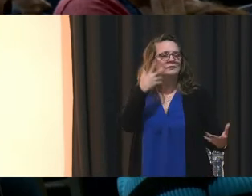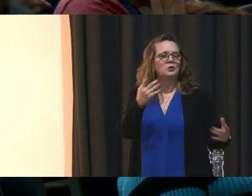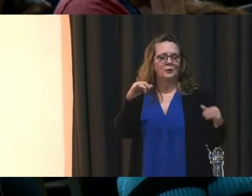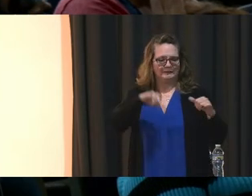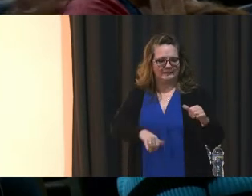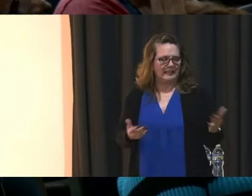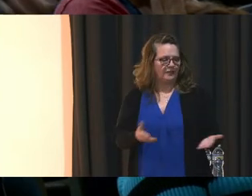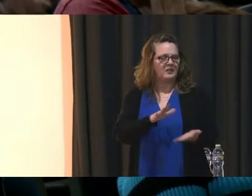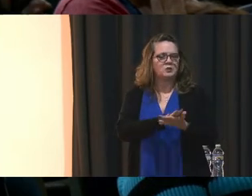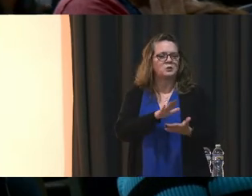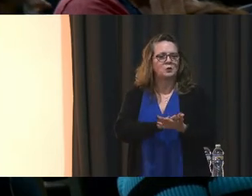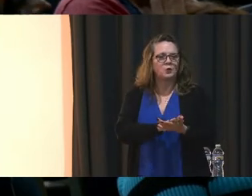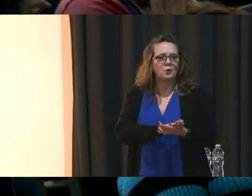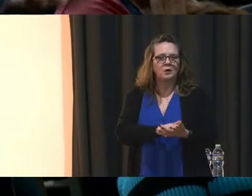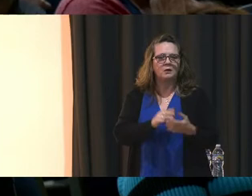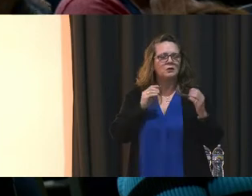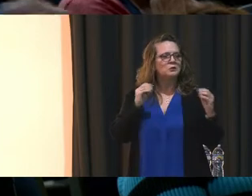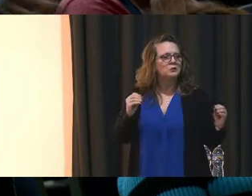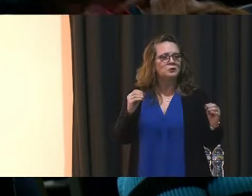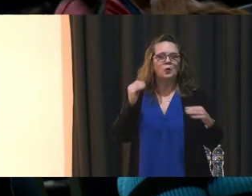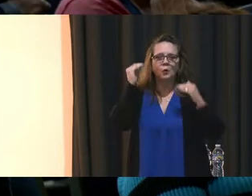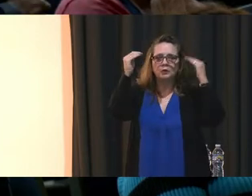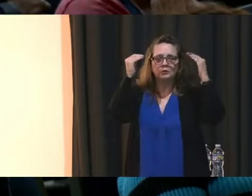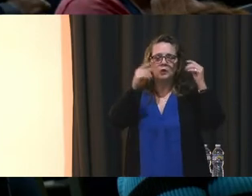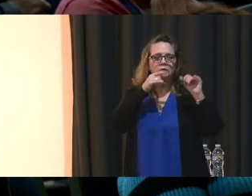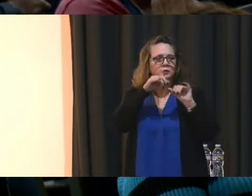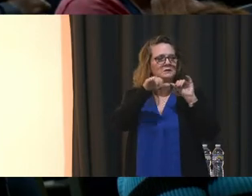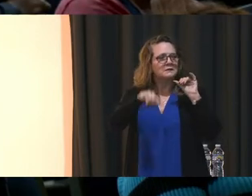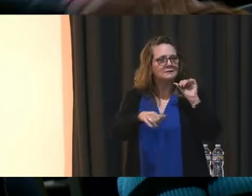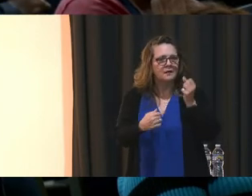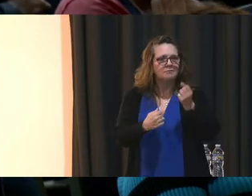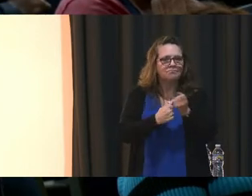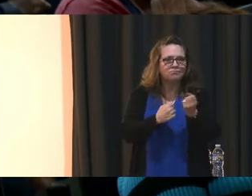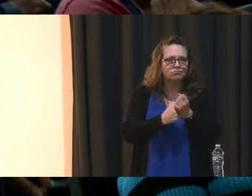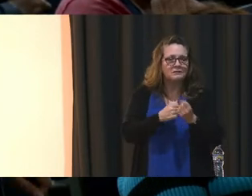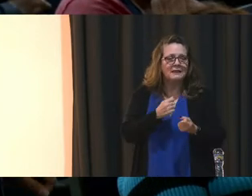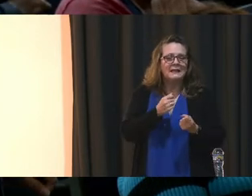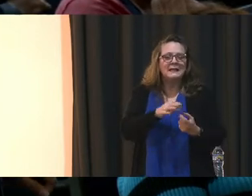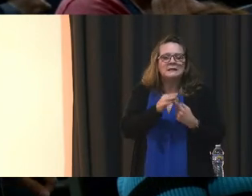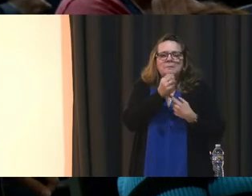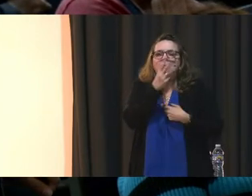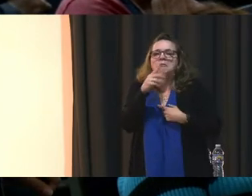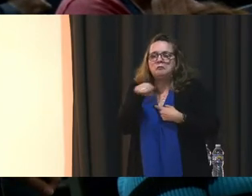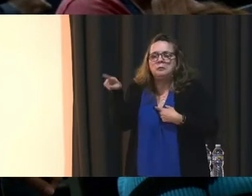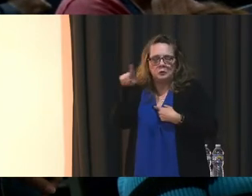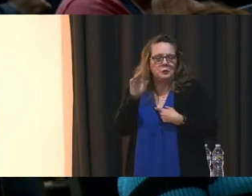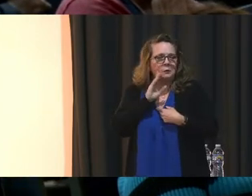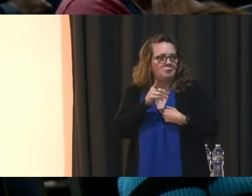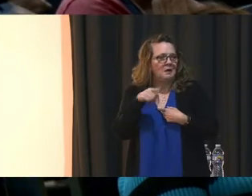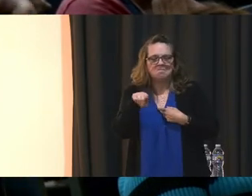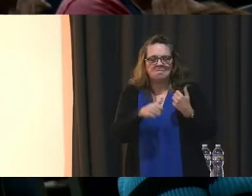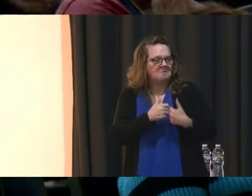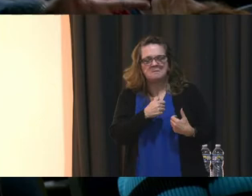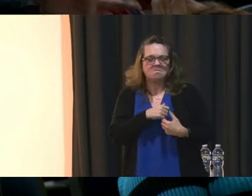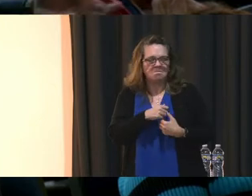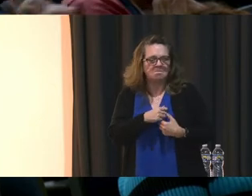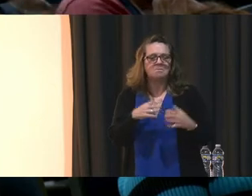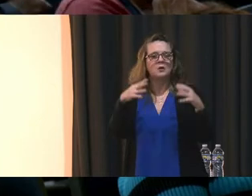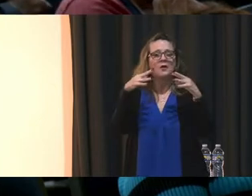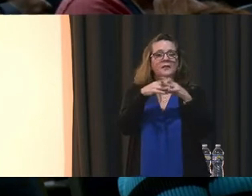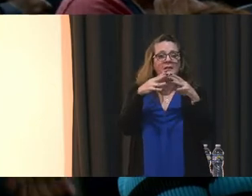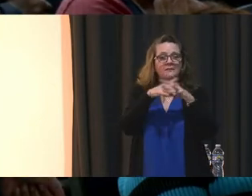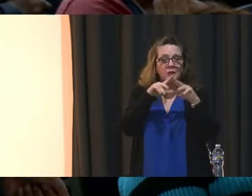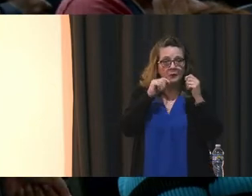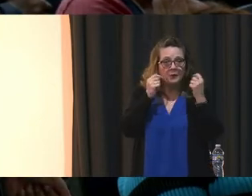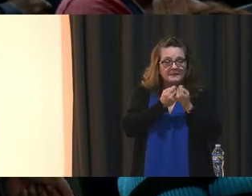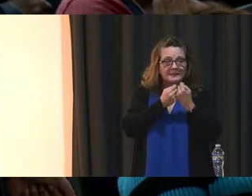here, and there's no adults who are really staying besides the handful of coaches. The football team barely